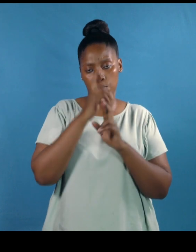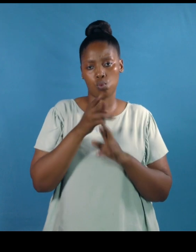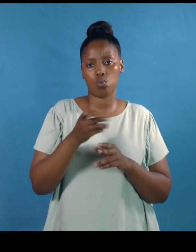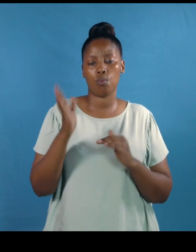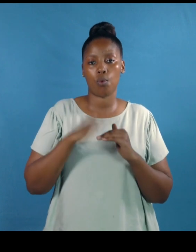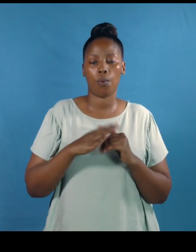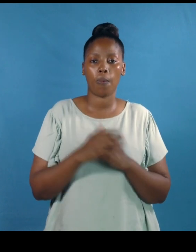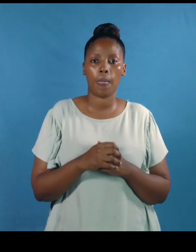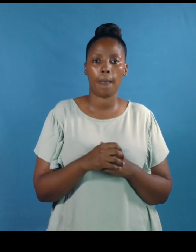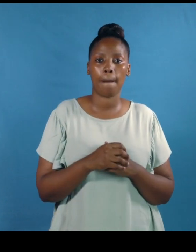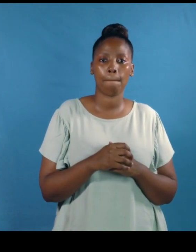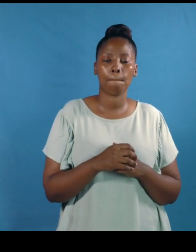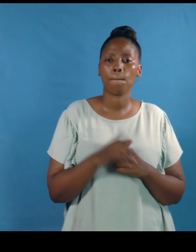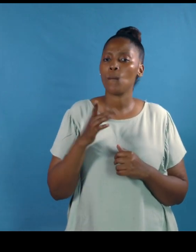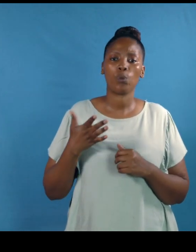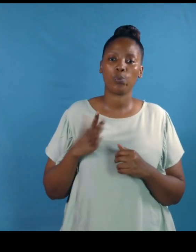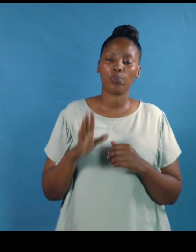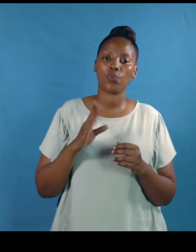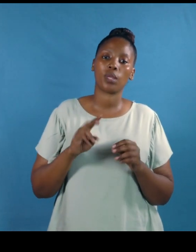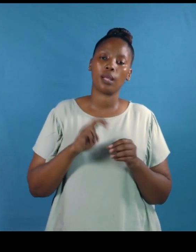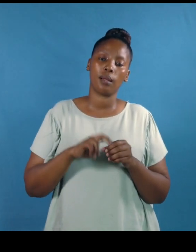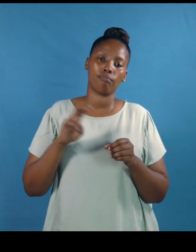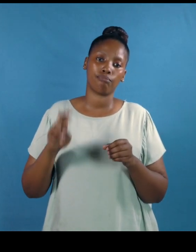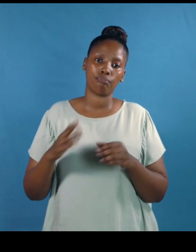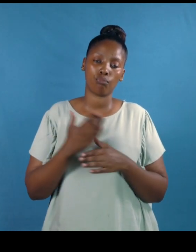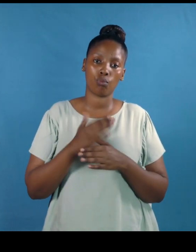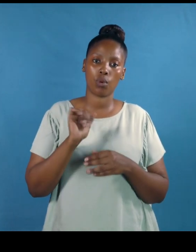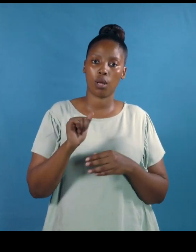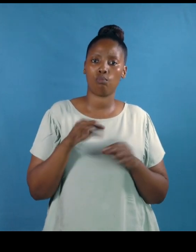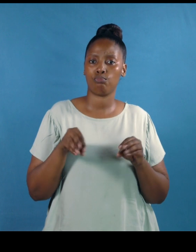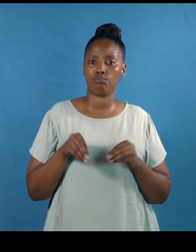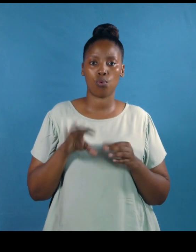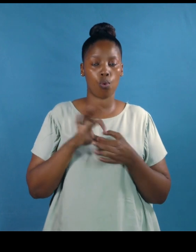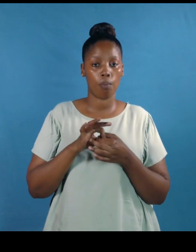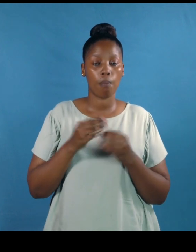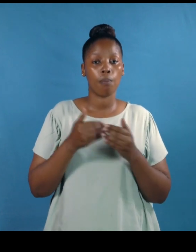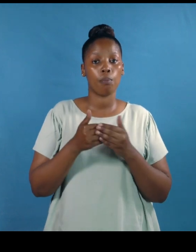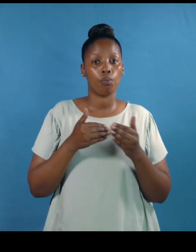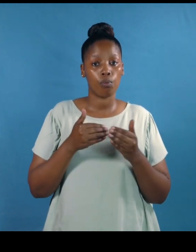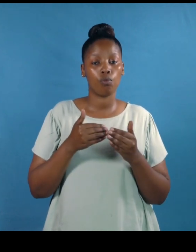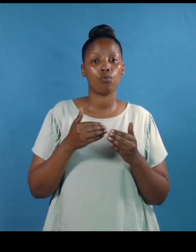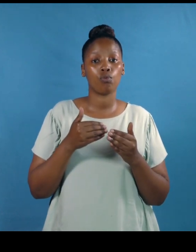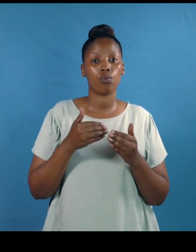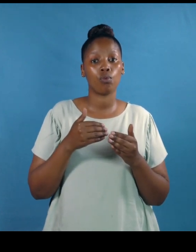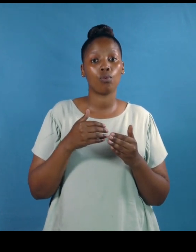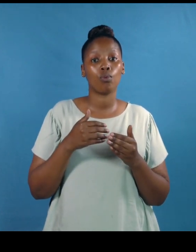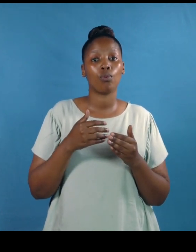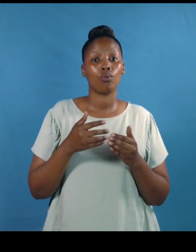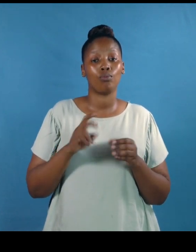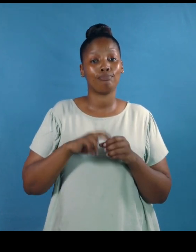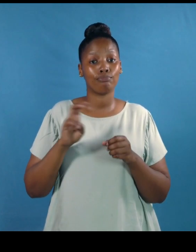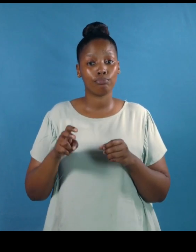you don't want to leave your job and be unemployed before finding a new job as this will put you under a lot of stress